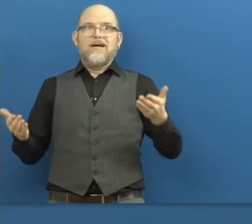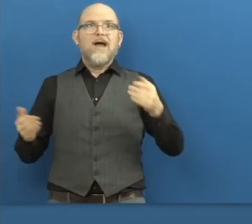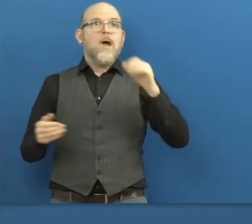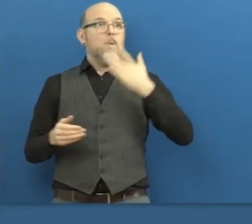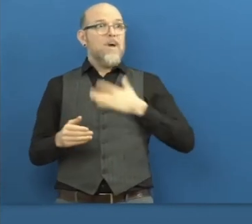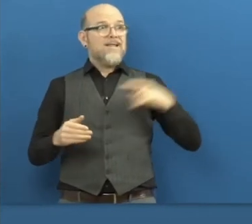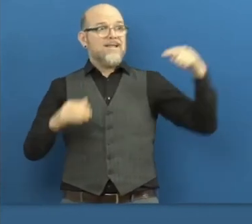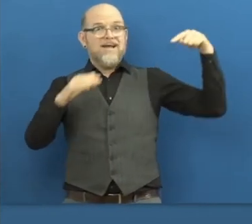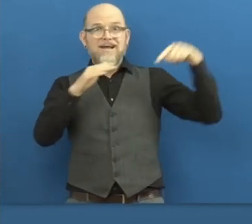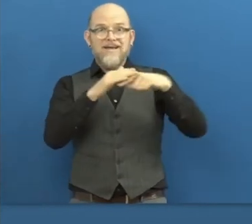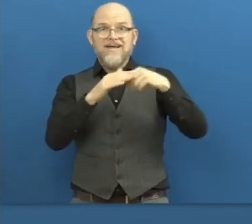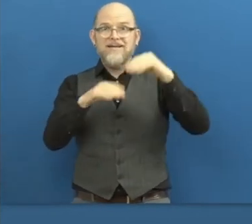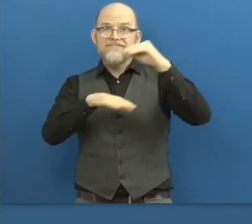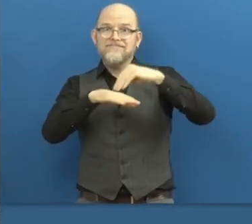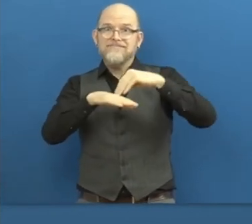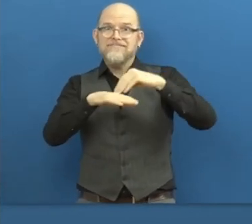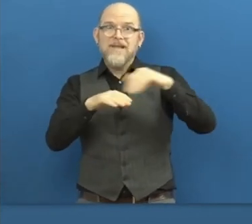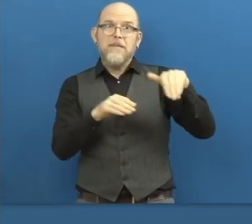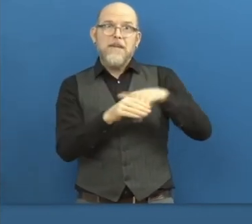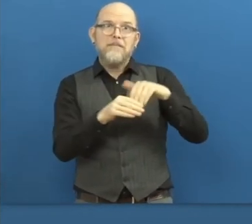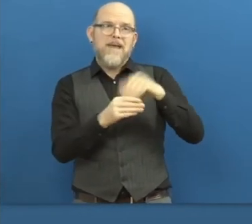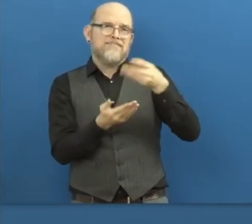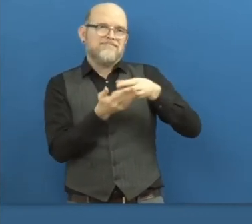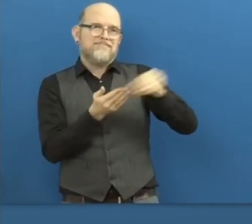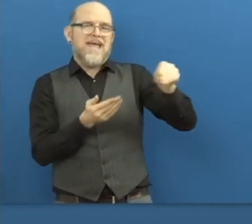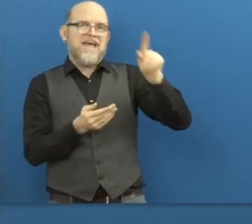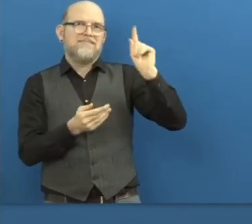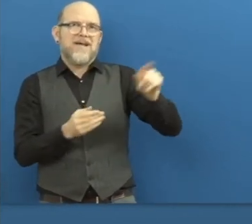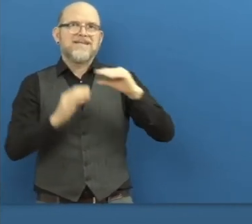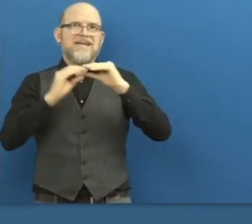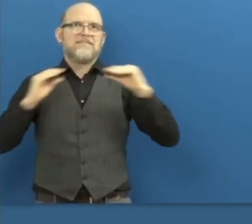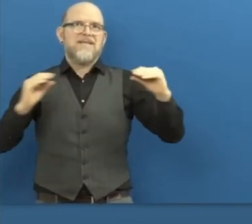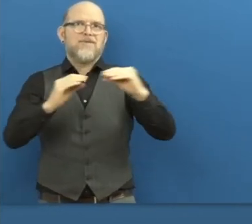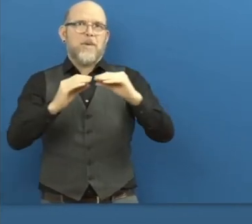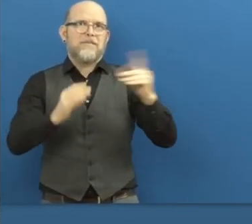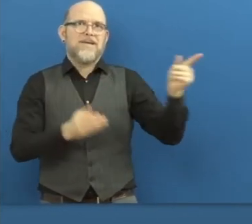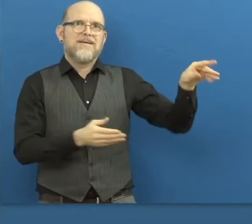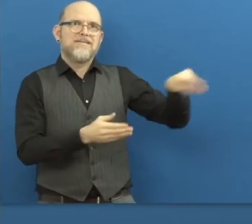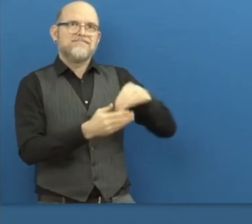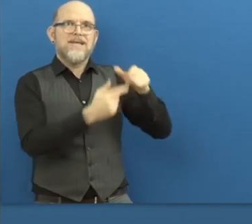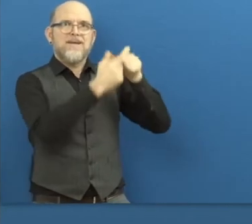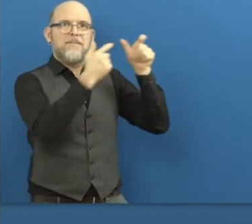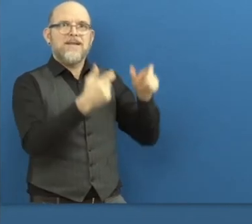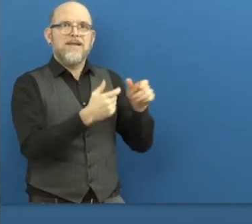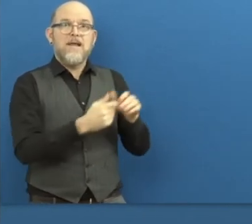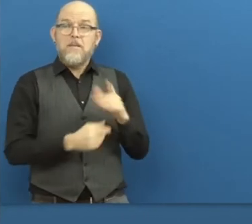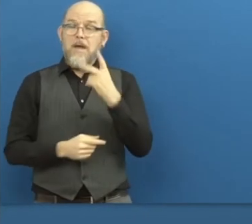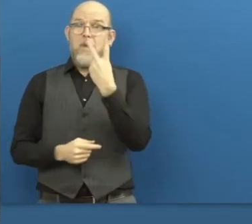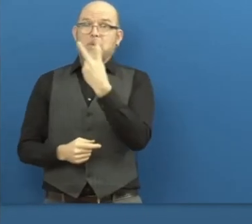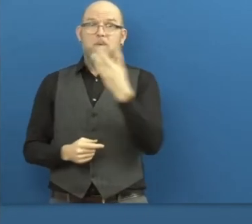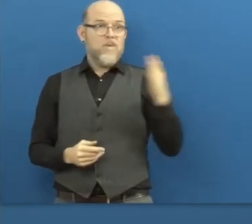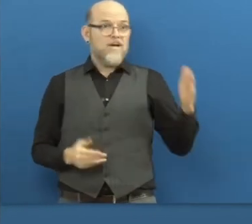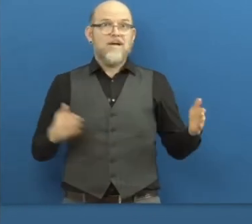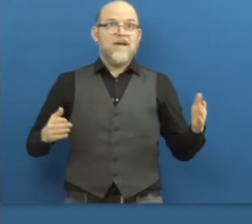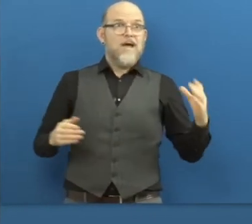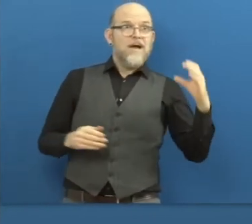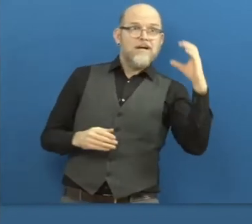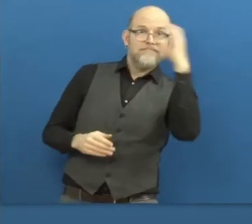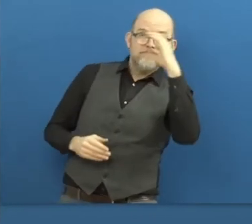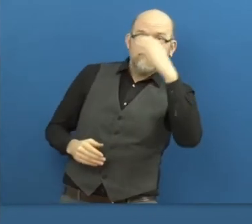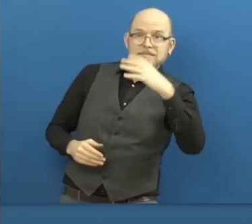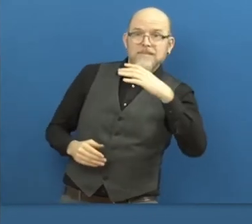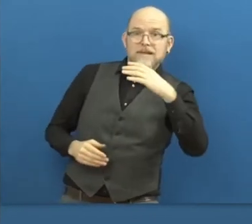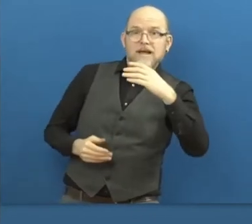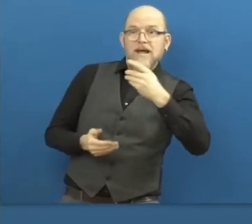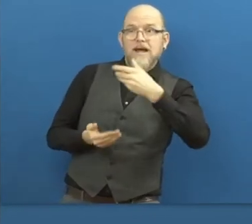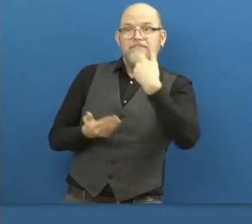companies pay a fee to be able to access it. And we serve both sides of the equation. We work very closely with our members